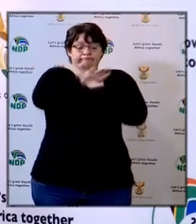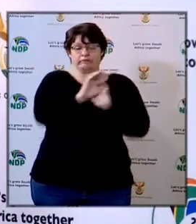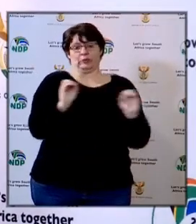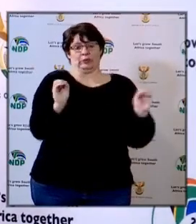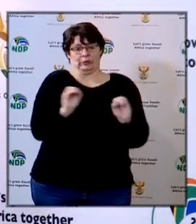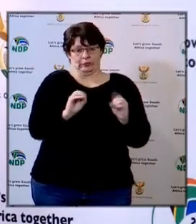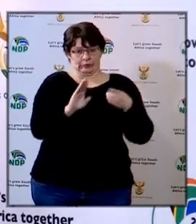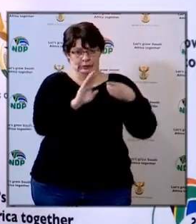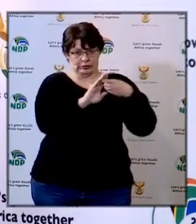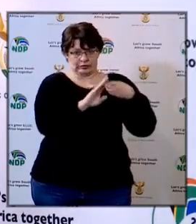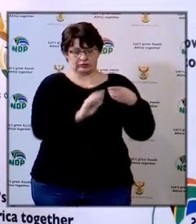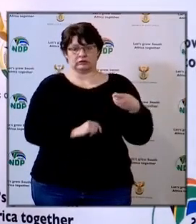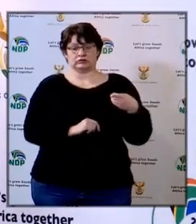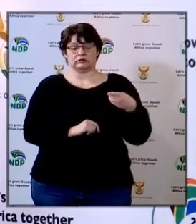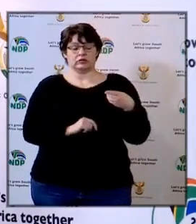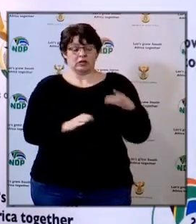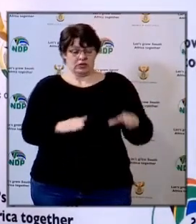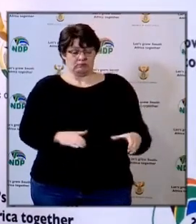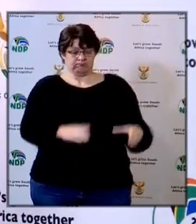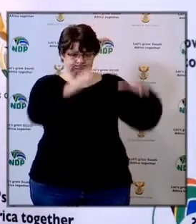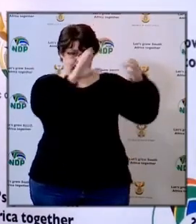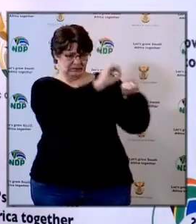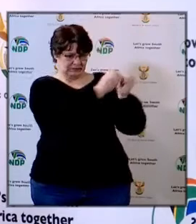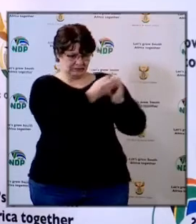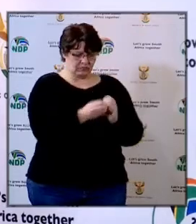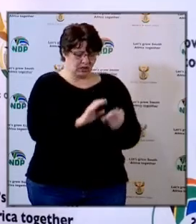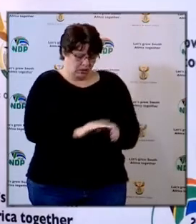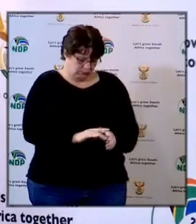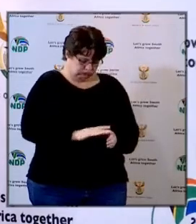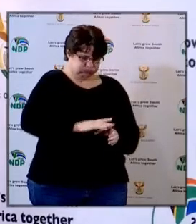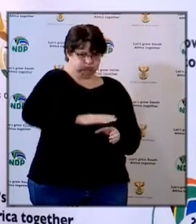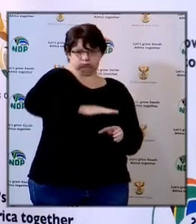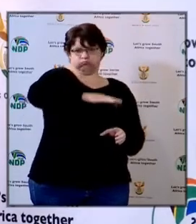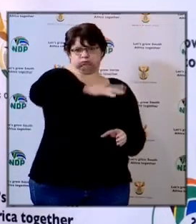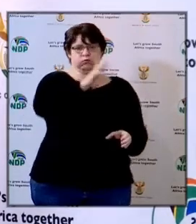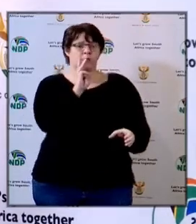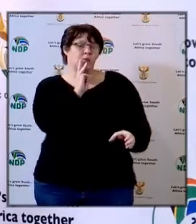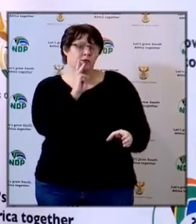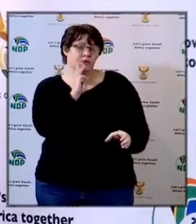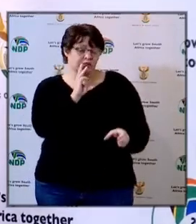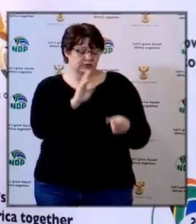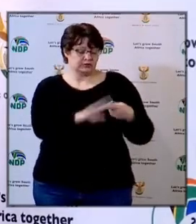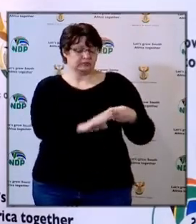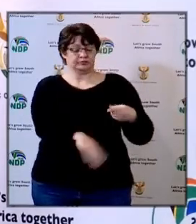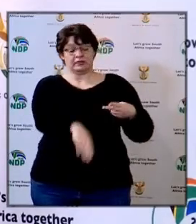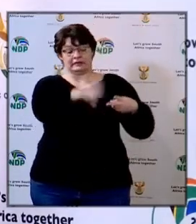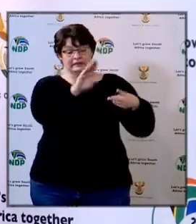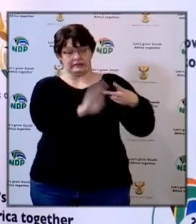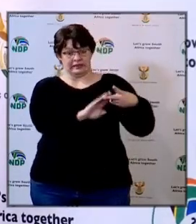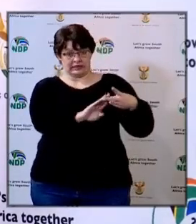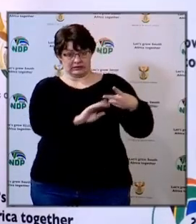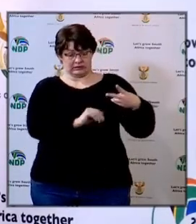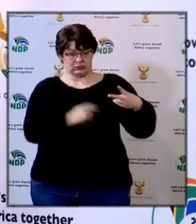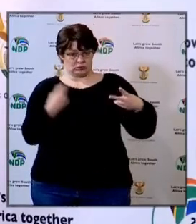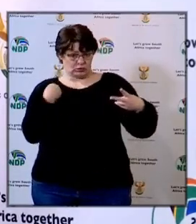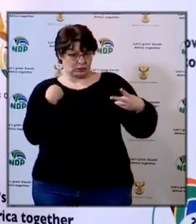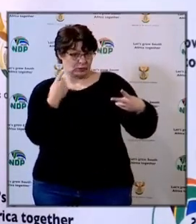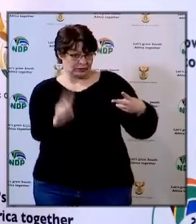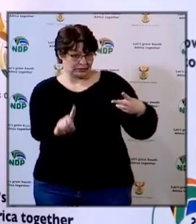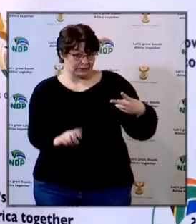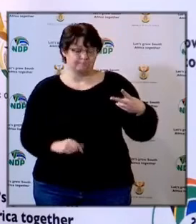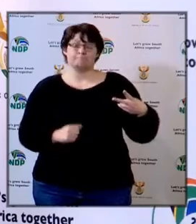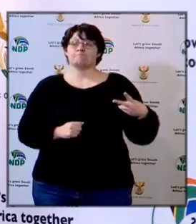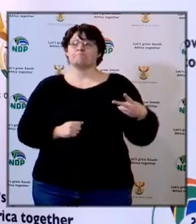install those tanks and fill them up with water. The second part of our mandate